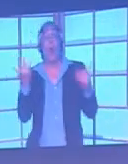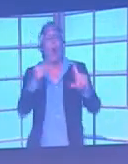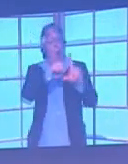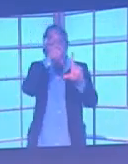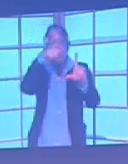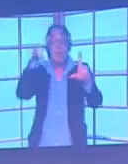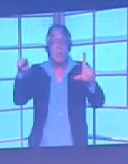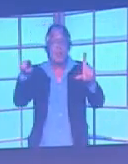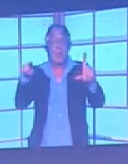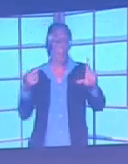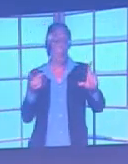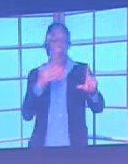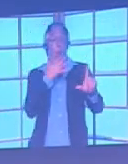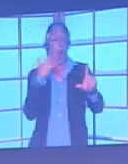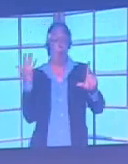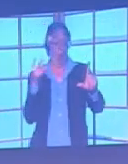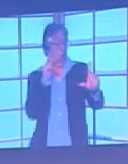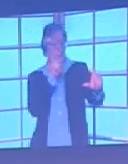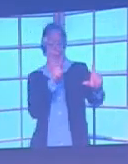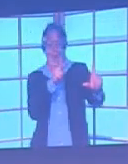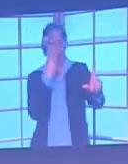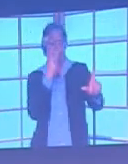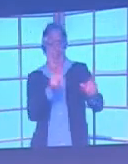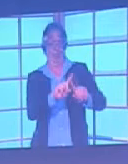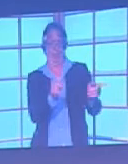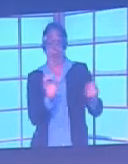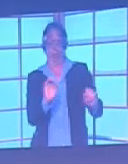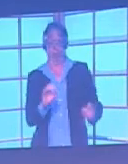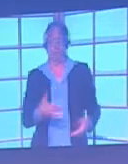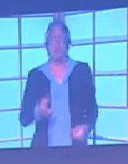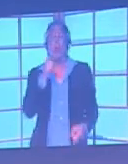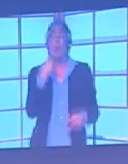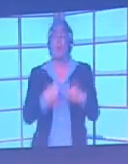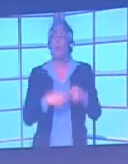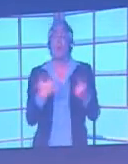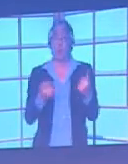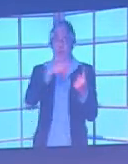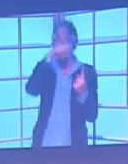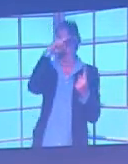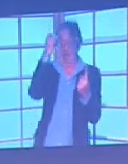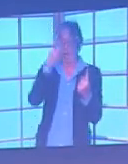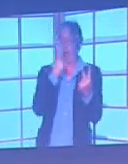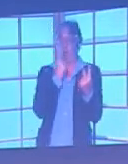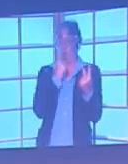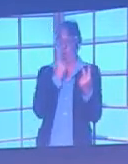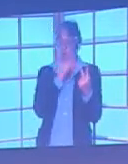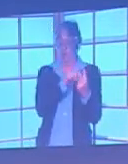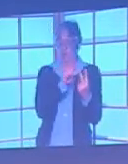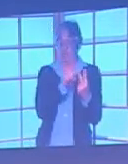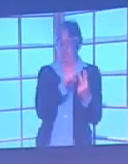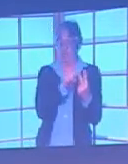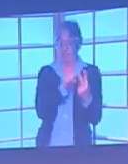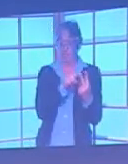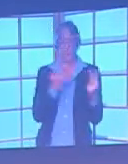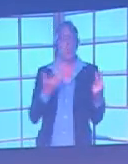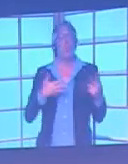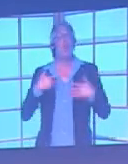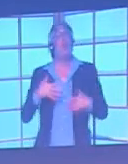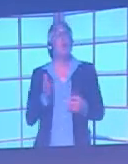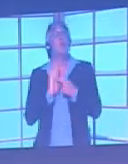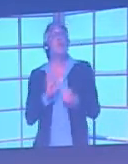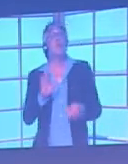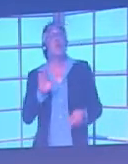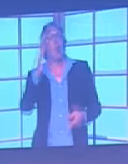The main problem kit combinations are black against red, and it includes striped kits, so PSV